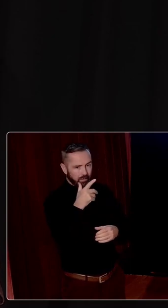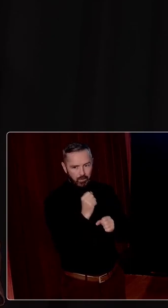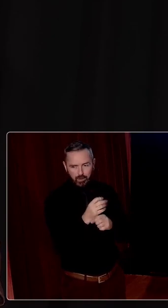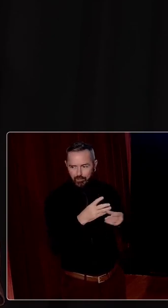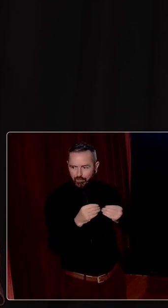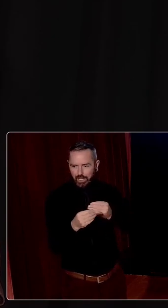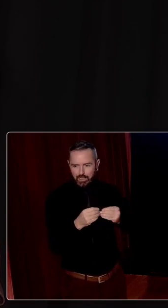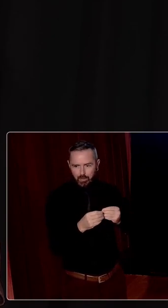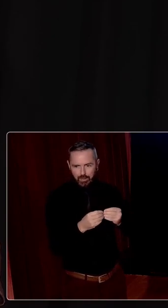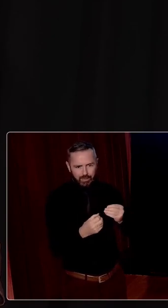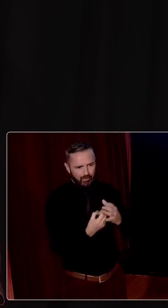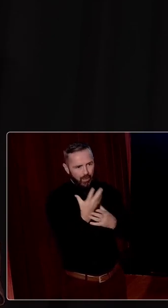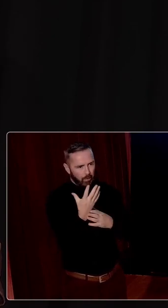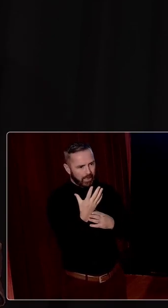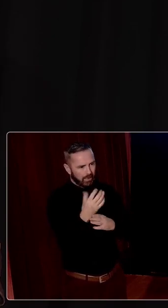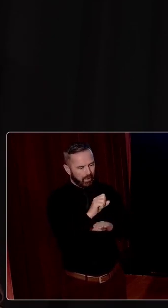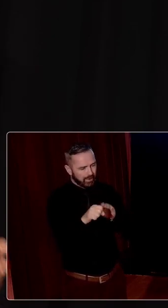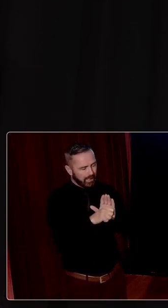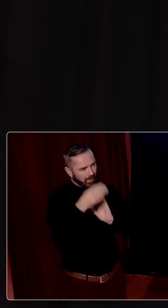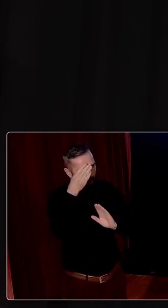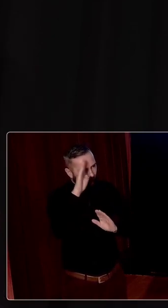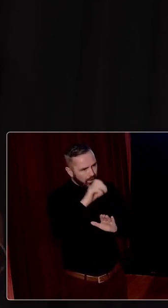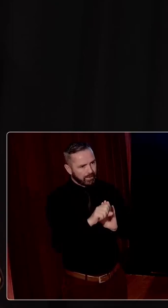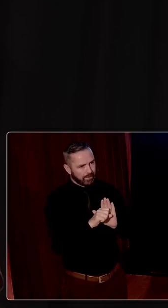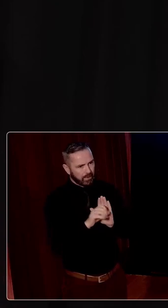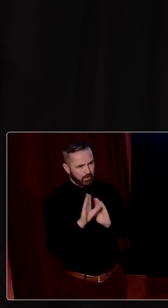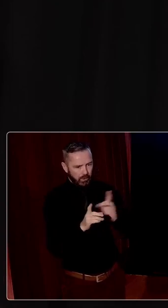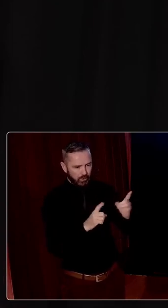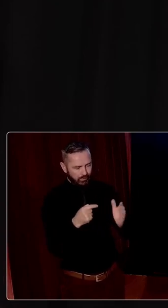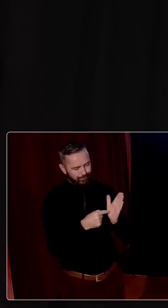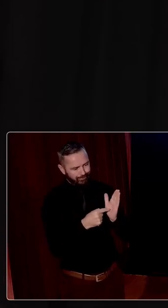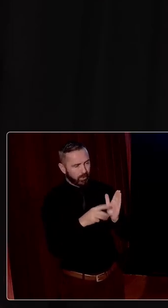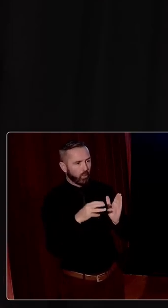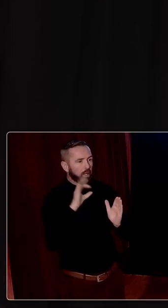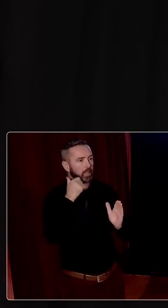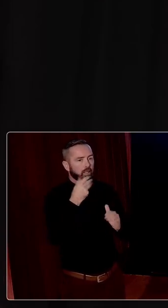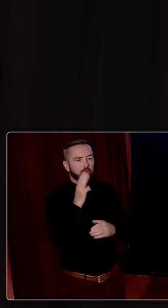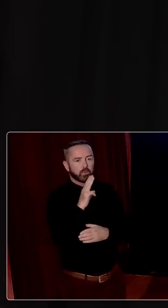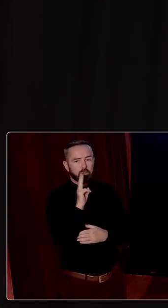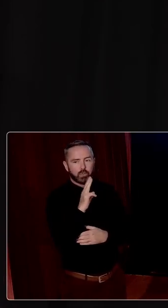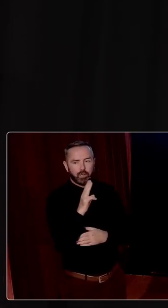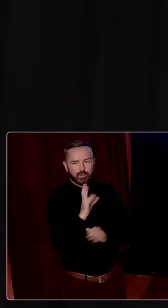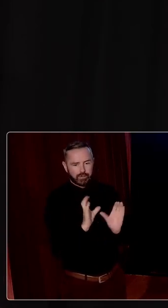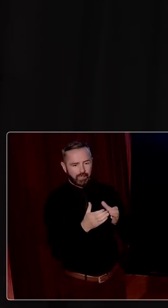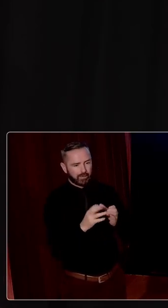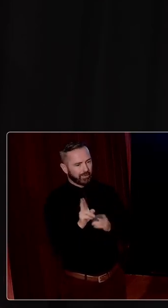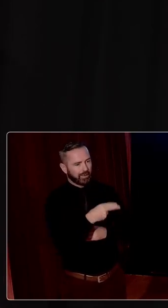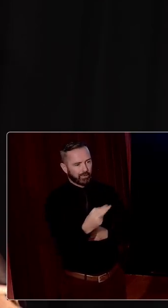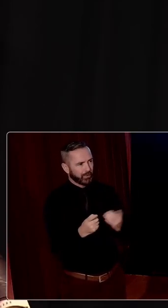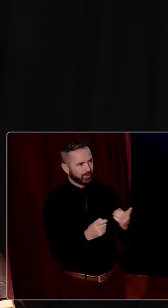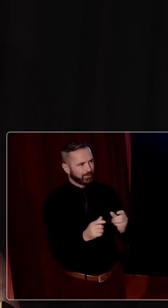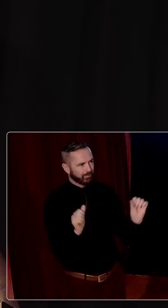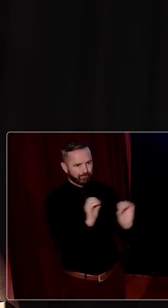captures all of this. That Ireland had... The Irish state had to do this because the private sector couldn't do it.